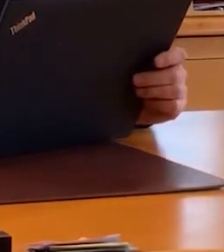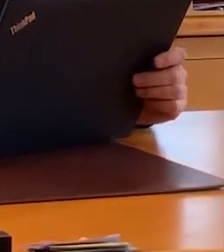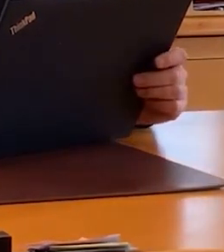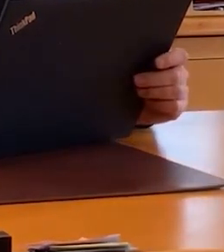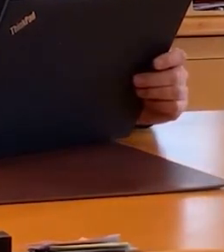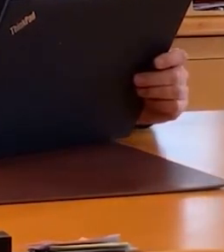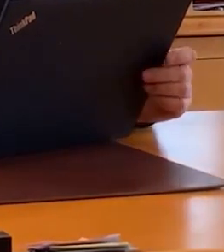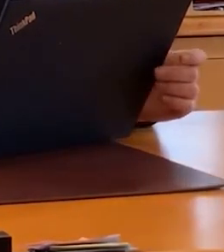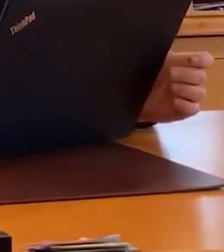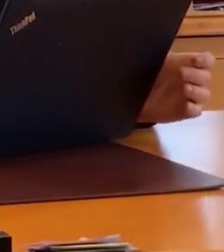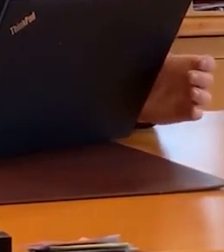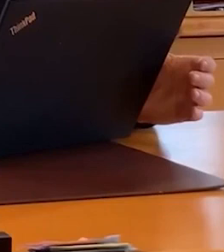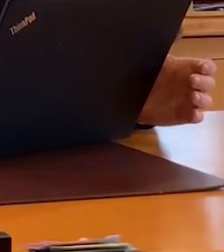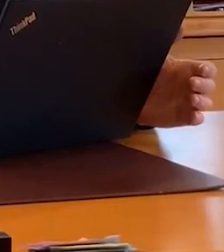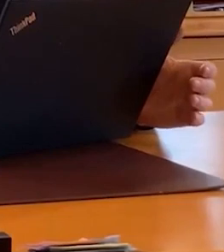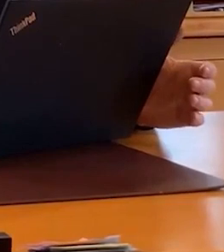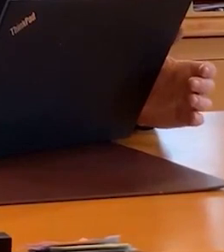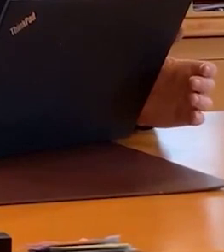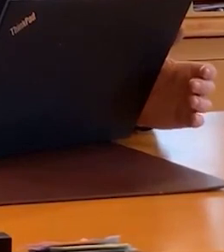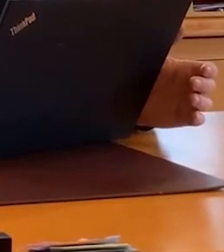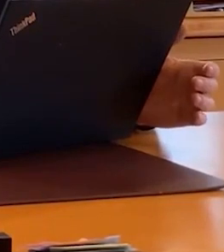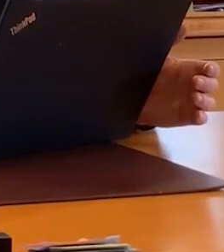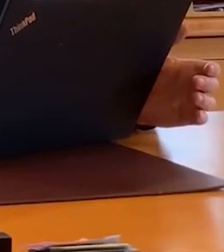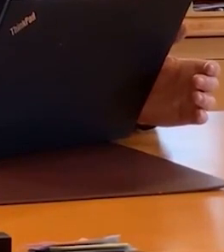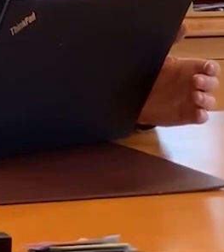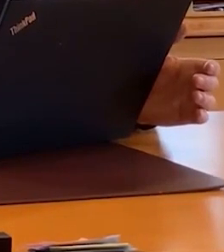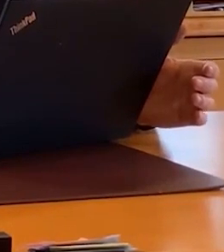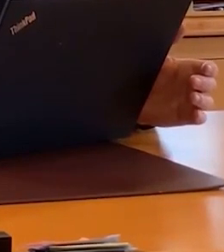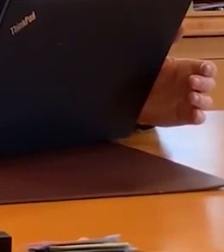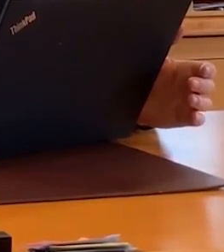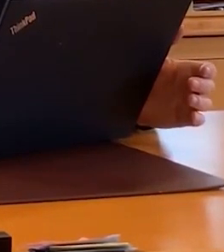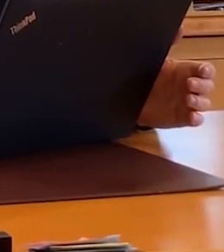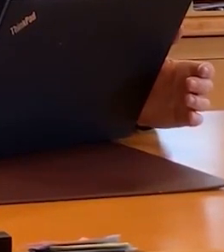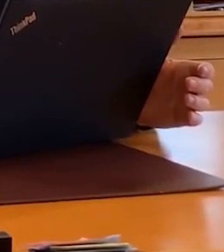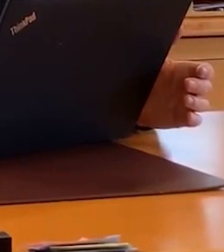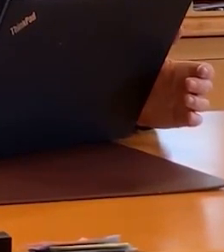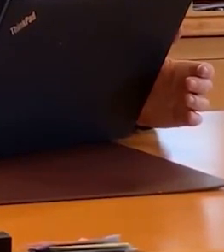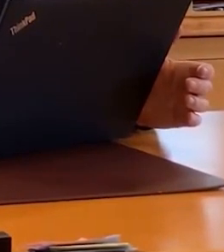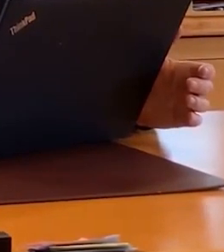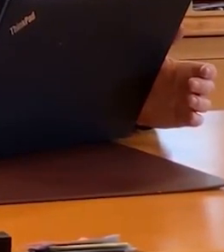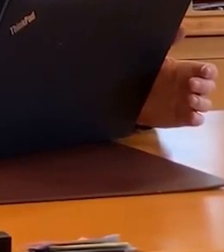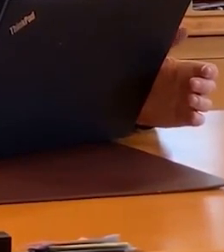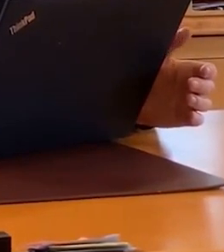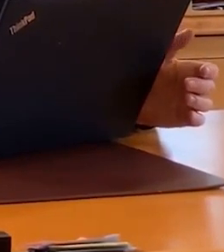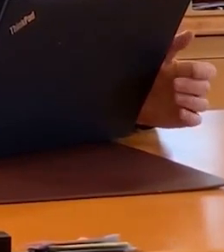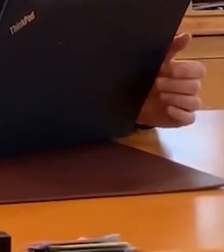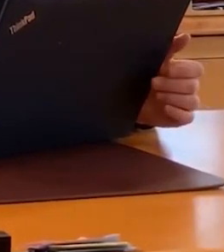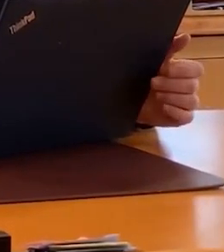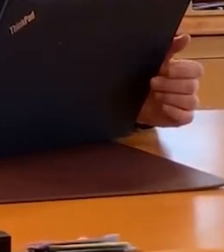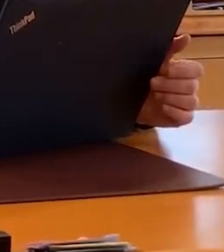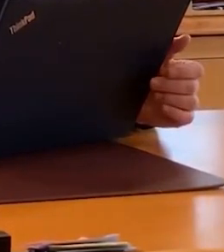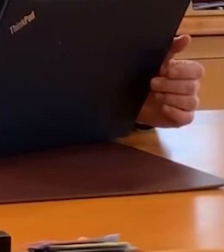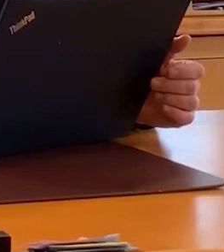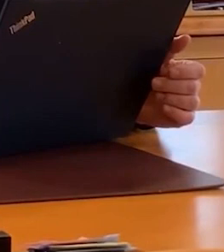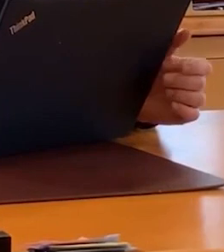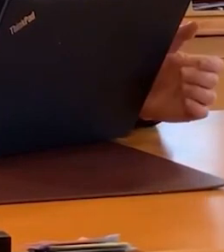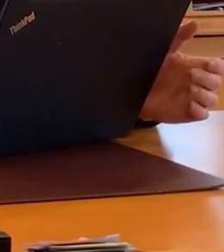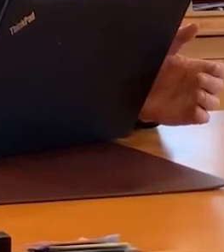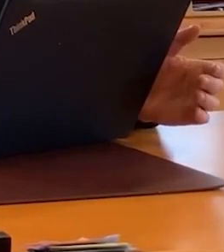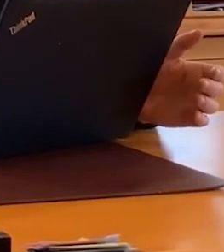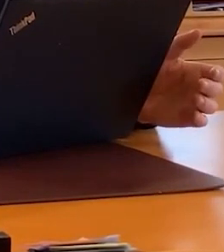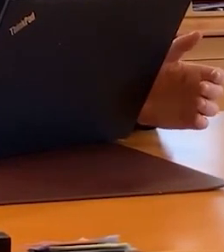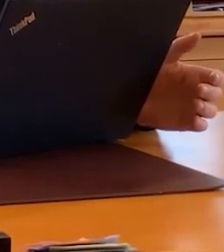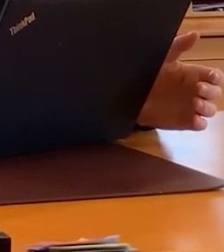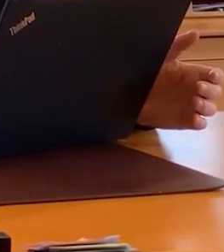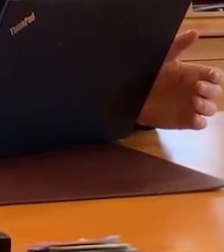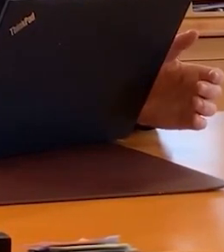children home all the time. All of this equates to tremendous stress, anxiety, suffering, and fear. In